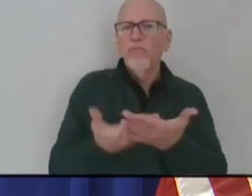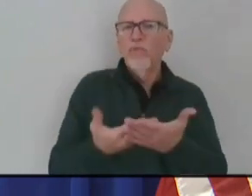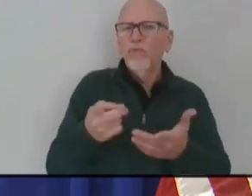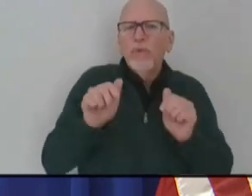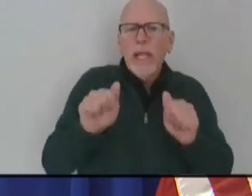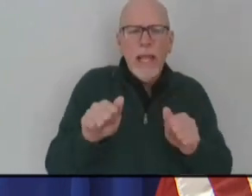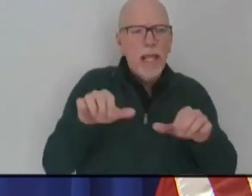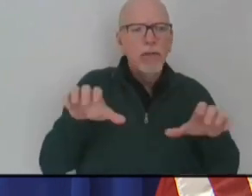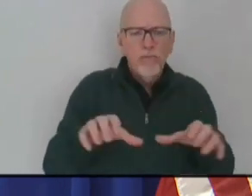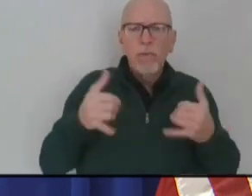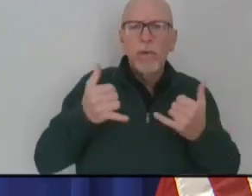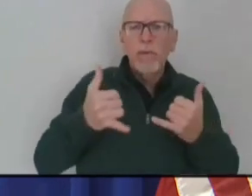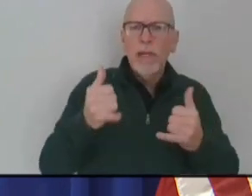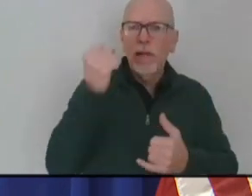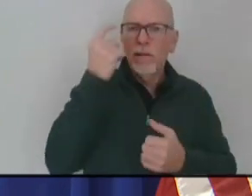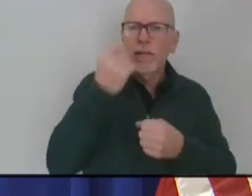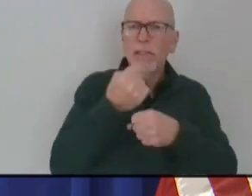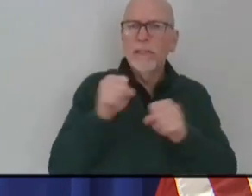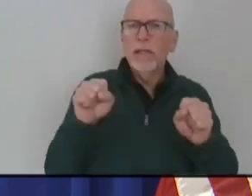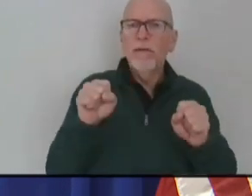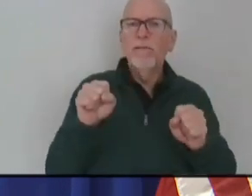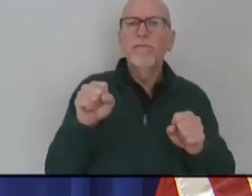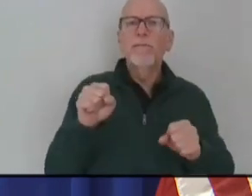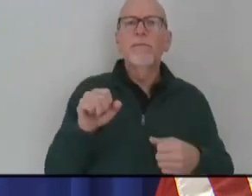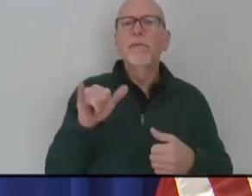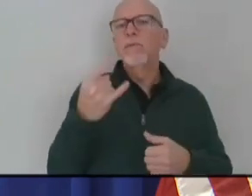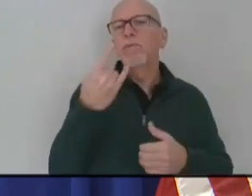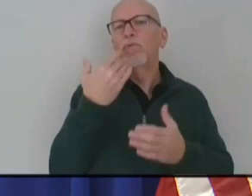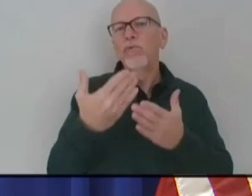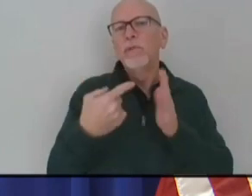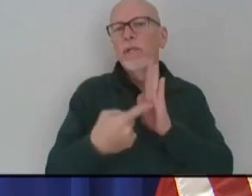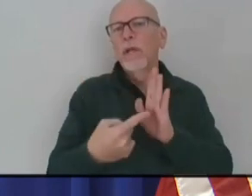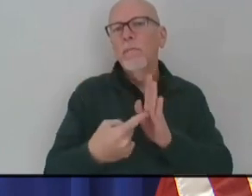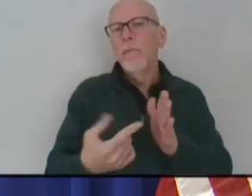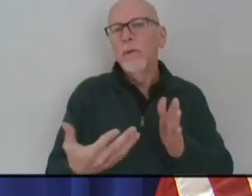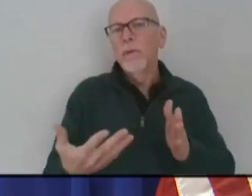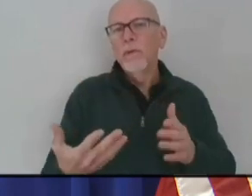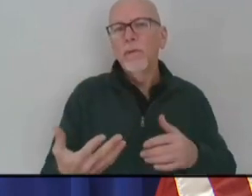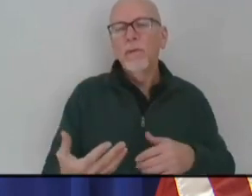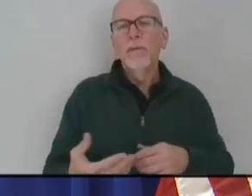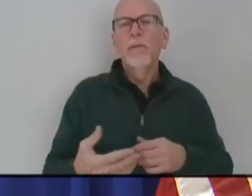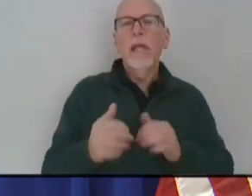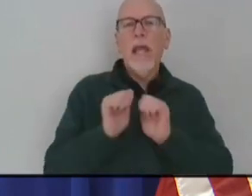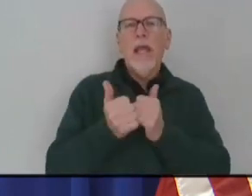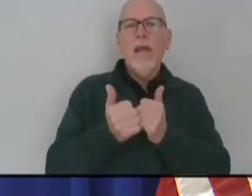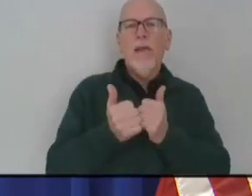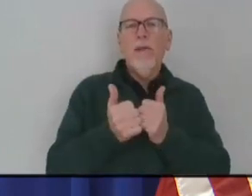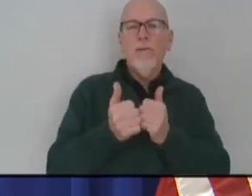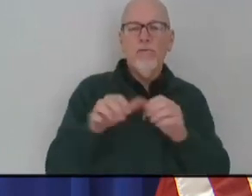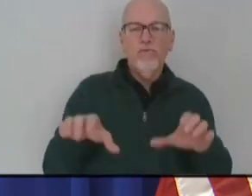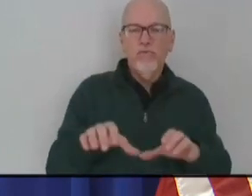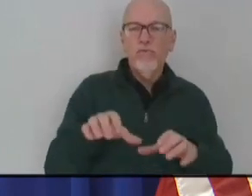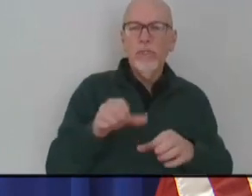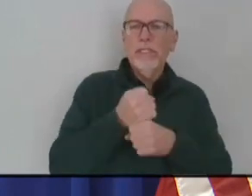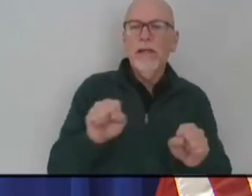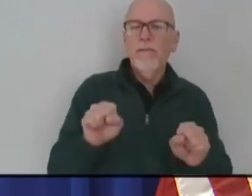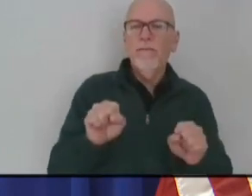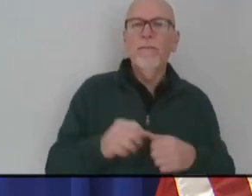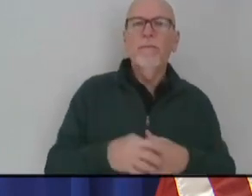so it's a case example of how to do it and do it safely.